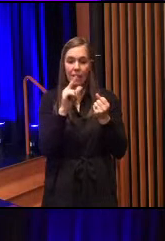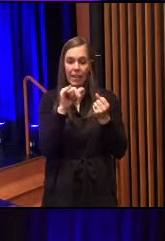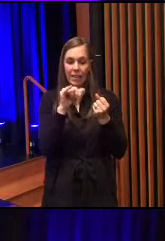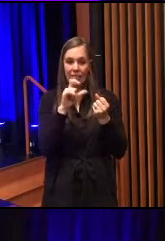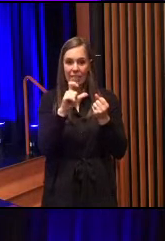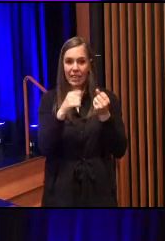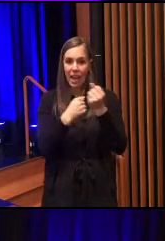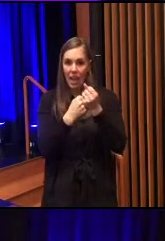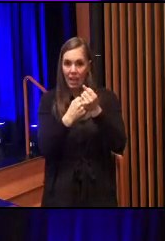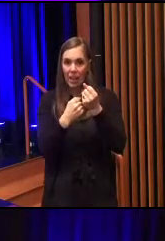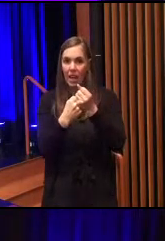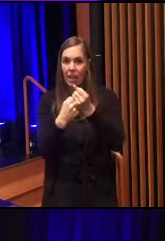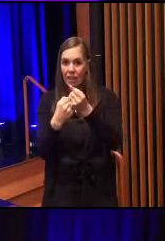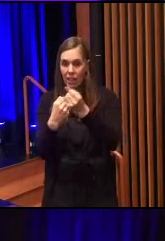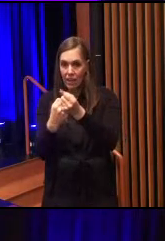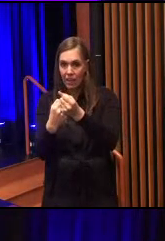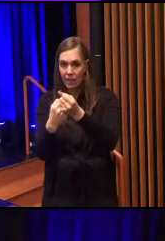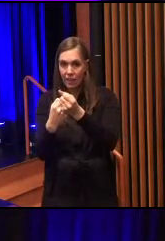Mr. Craig.